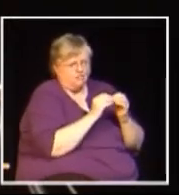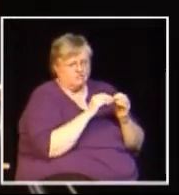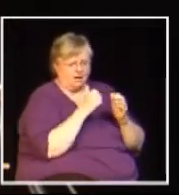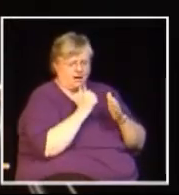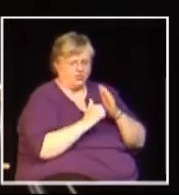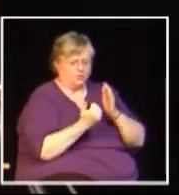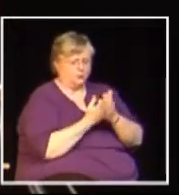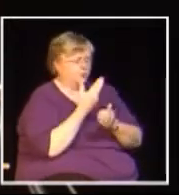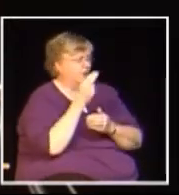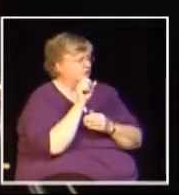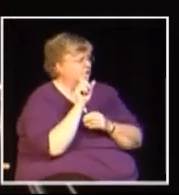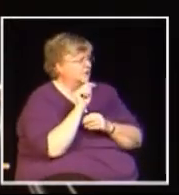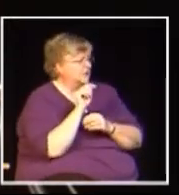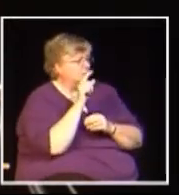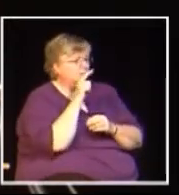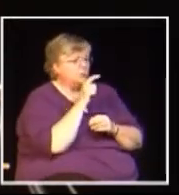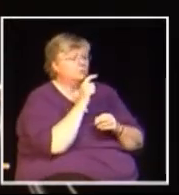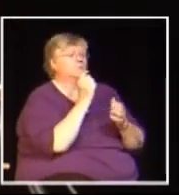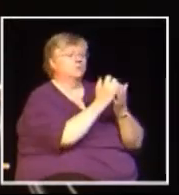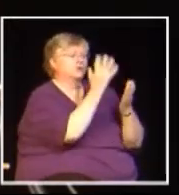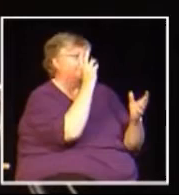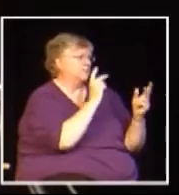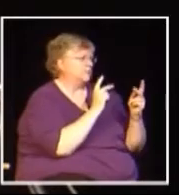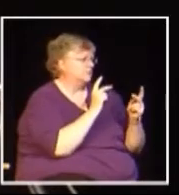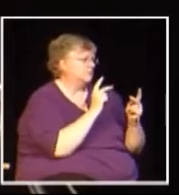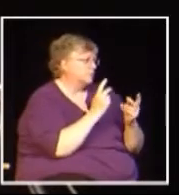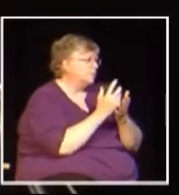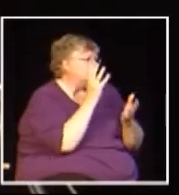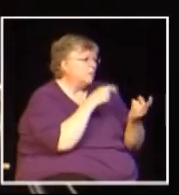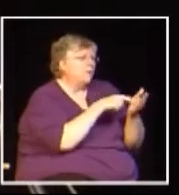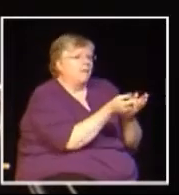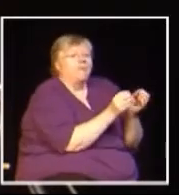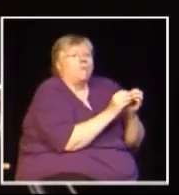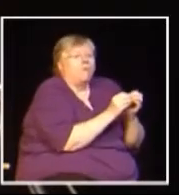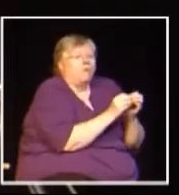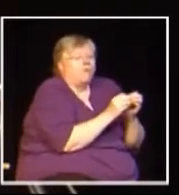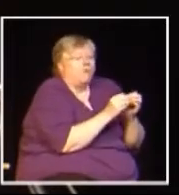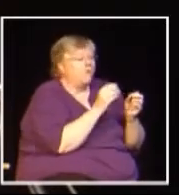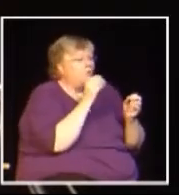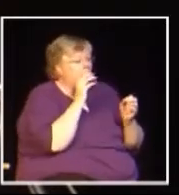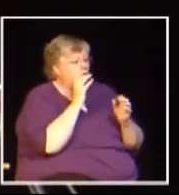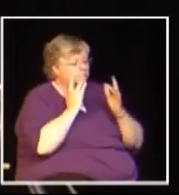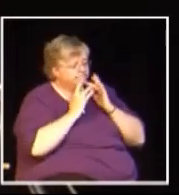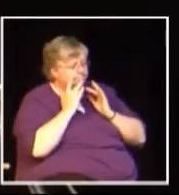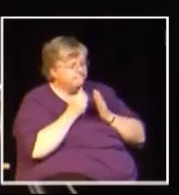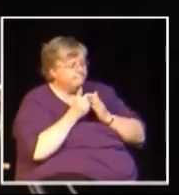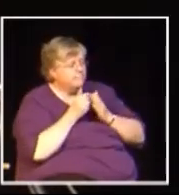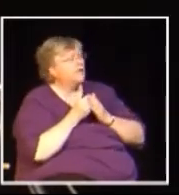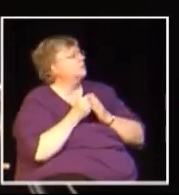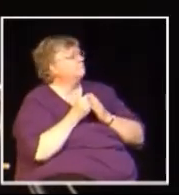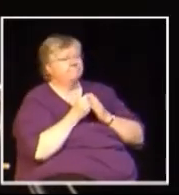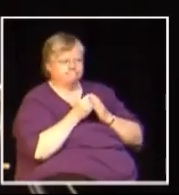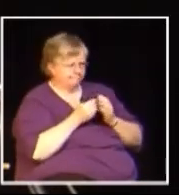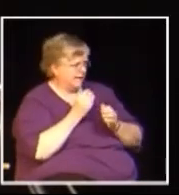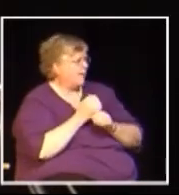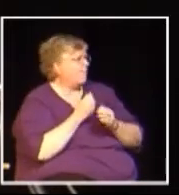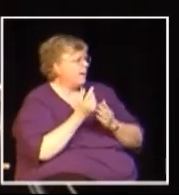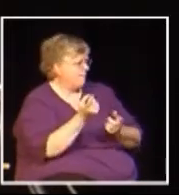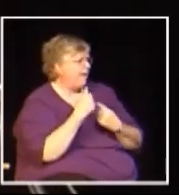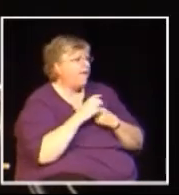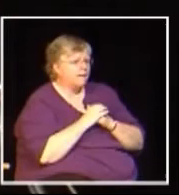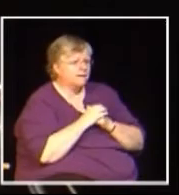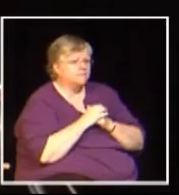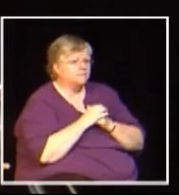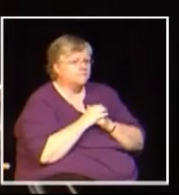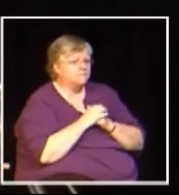be paying more under the new HST is the rich. That's a fact. Let me